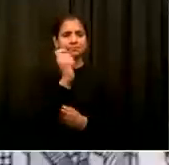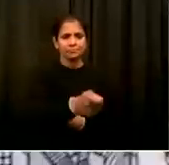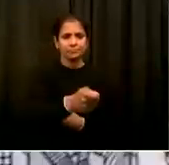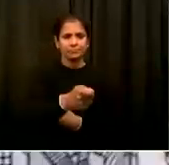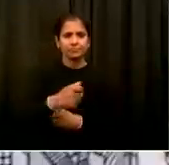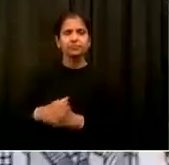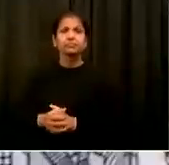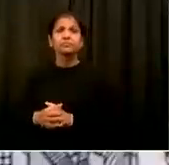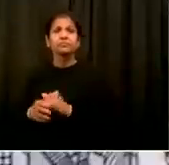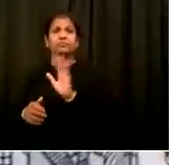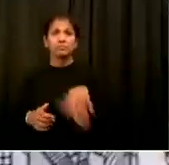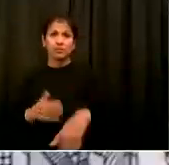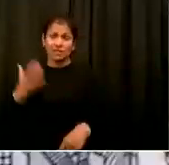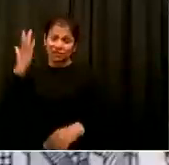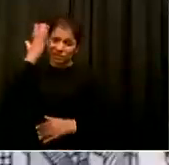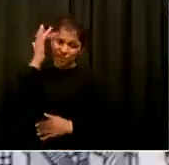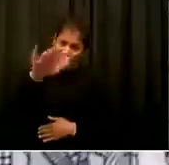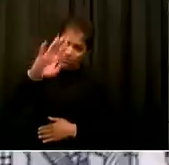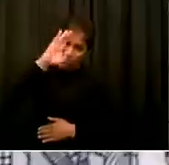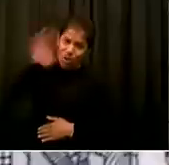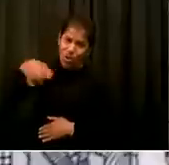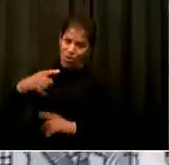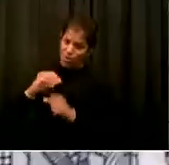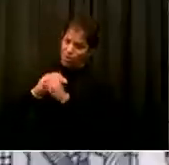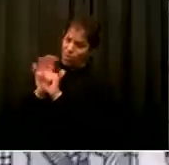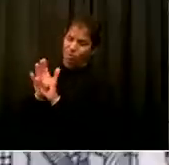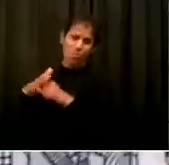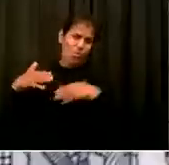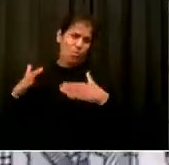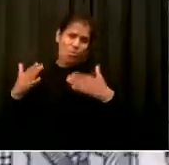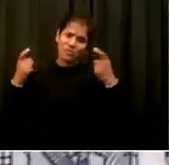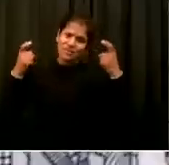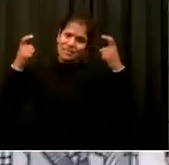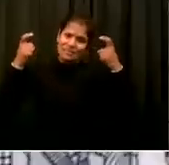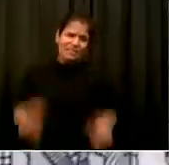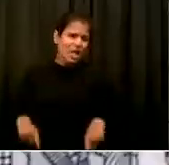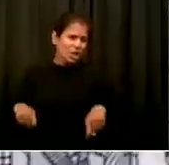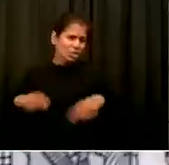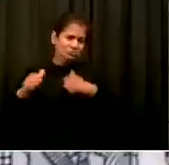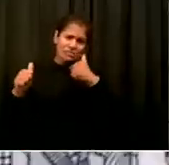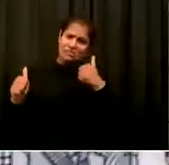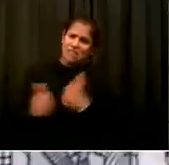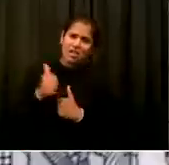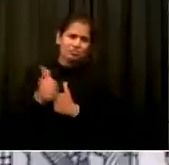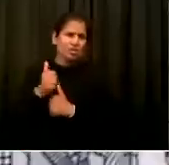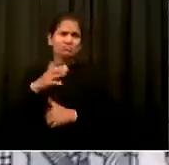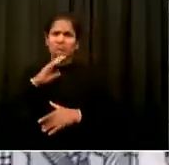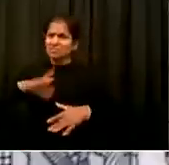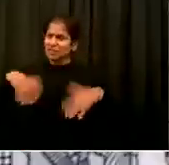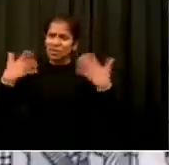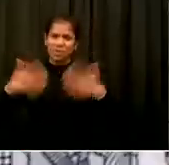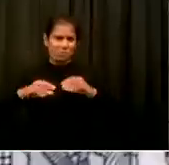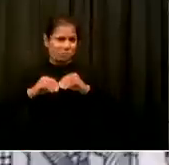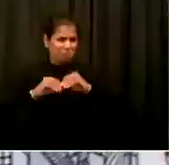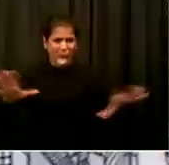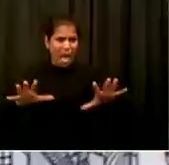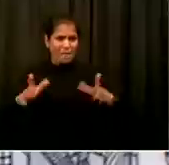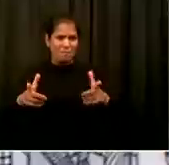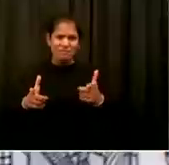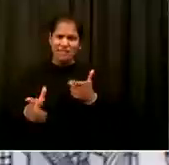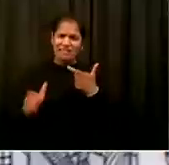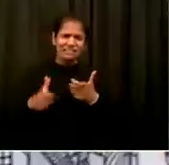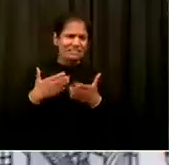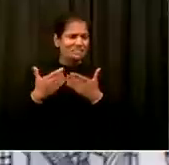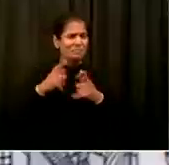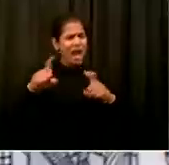this extensive, to go into areas of concern, to educate people, to work with them, to answer their questions, to give out the mask, to get people